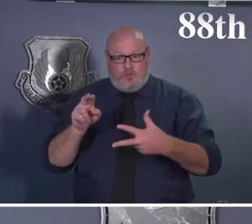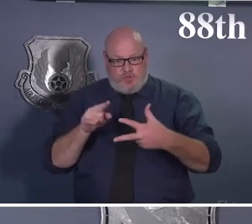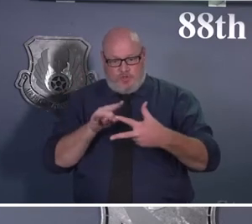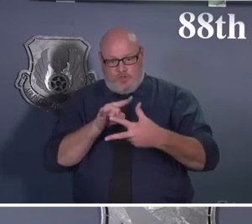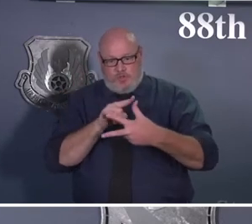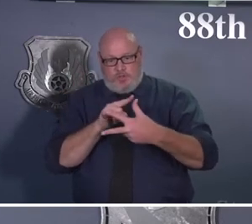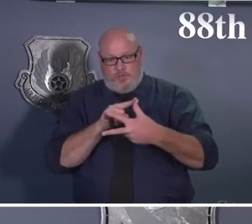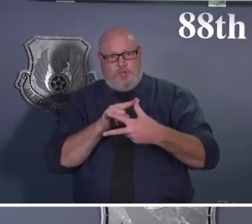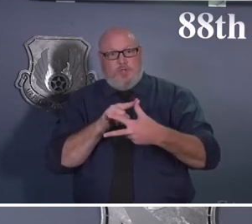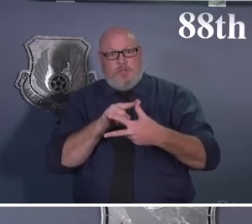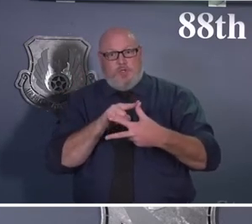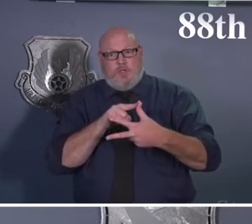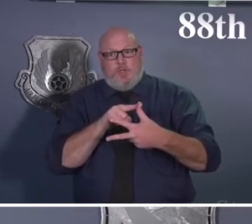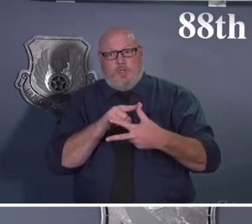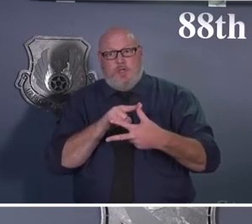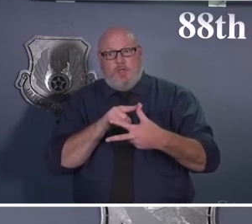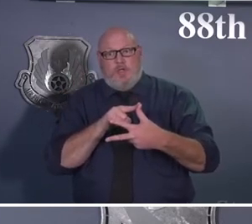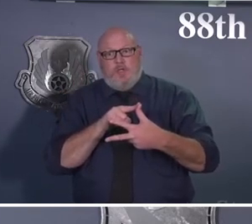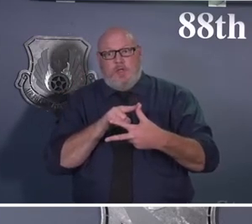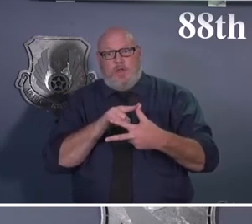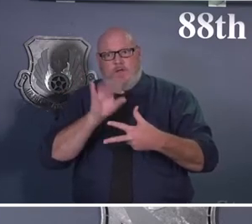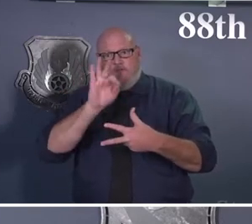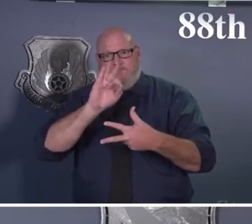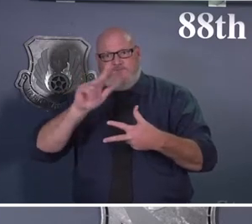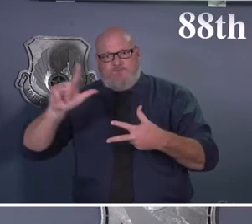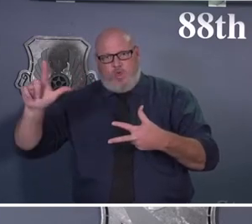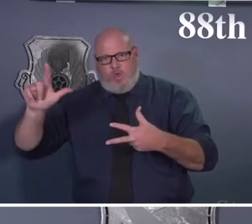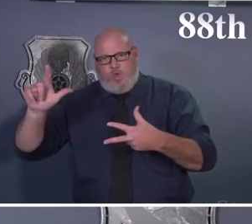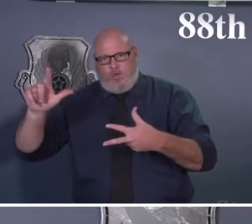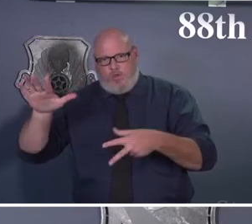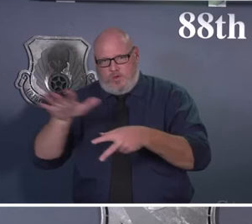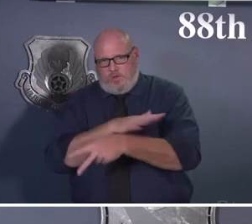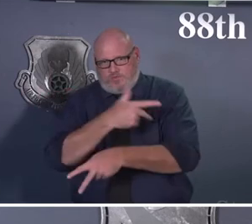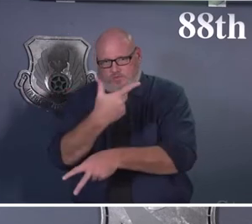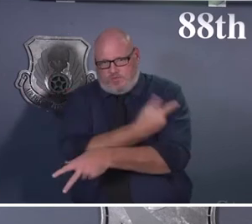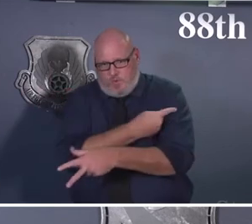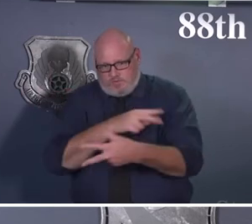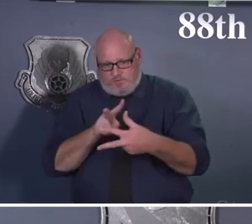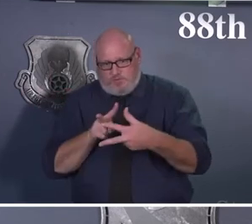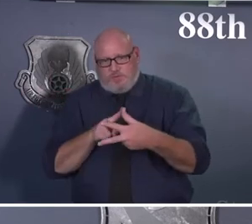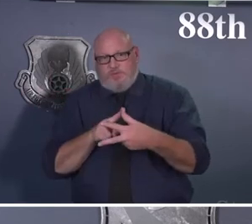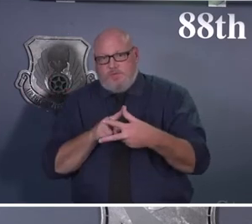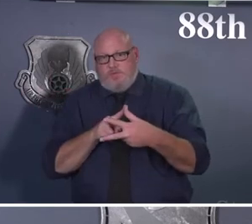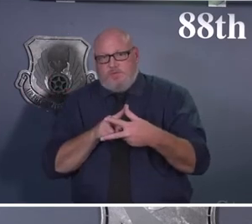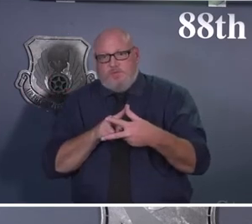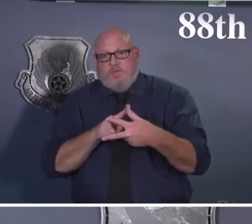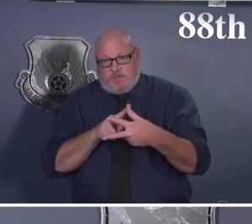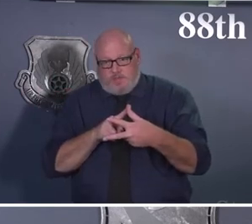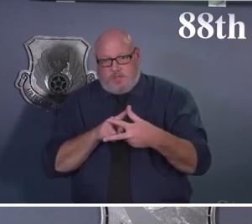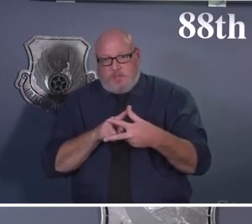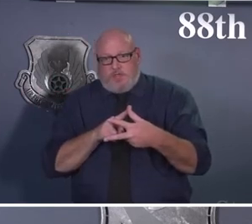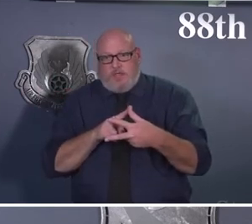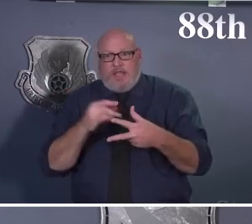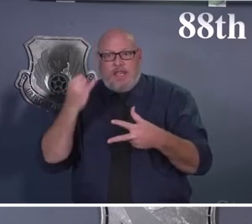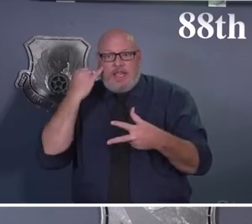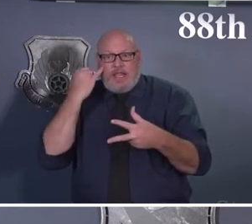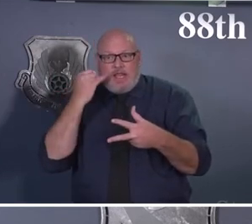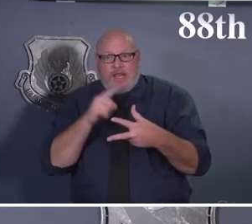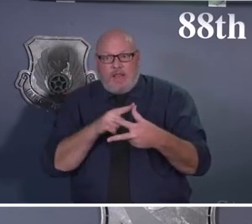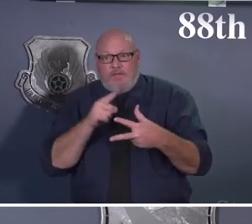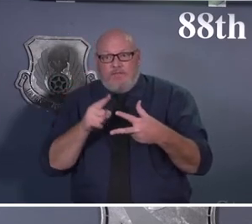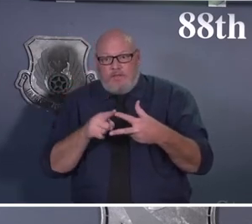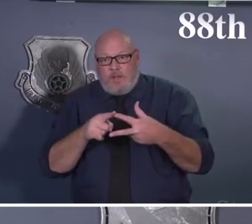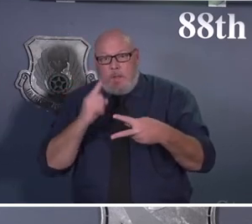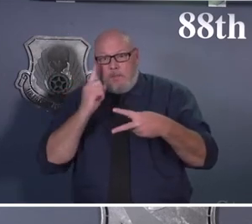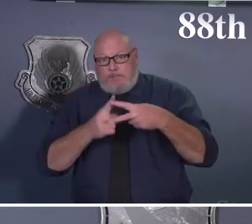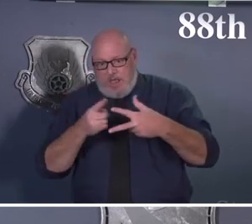To be considered up to date on COVID-19 vaccination means that a person has received all the recommended doses of the COVID-19 vaccines,